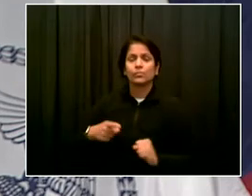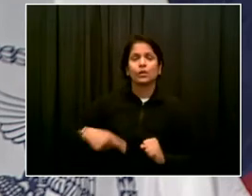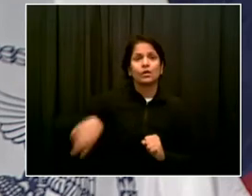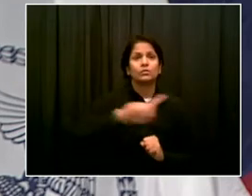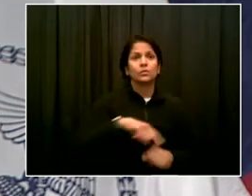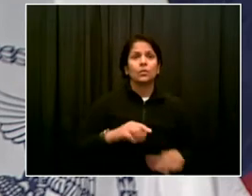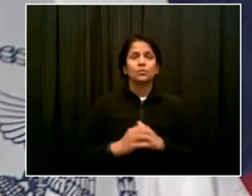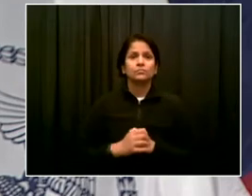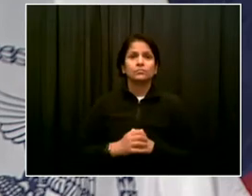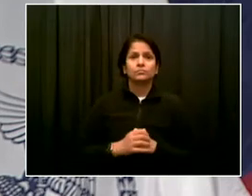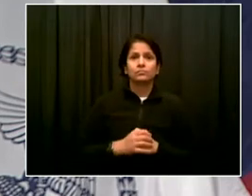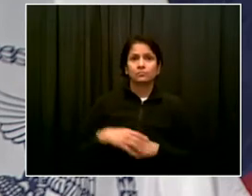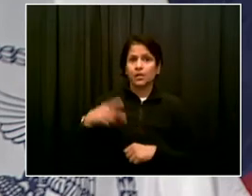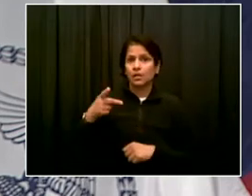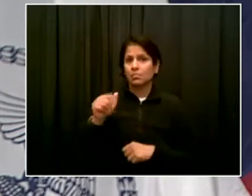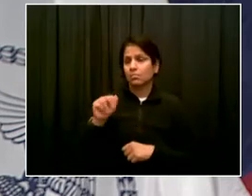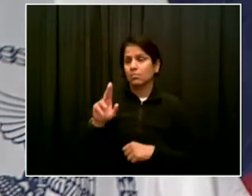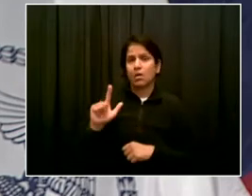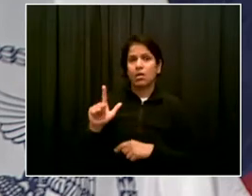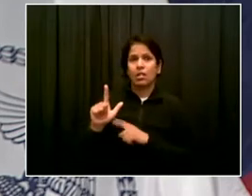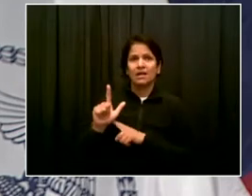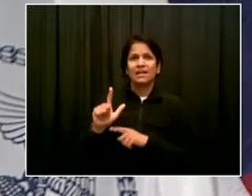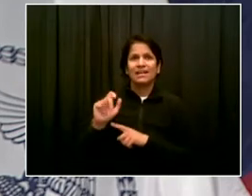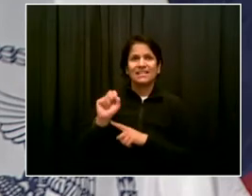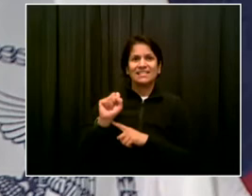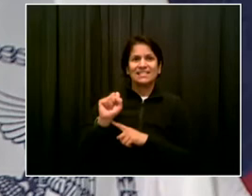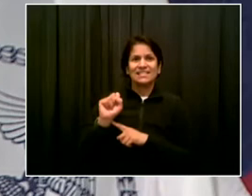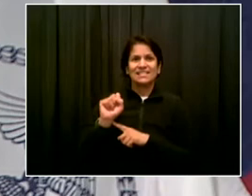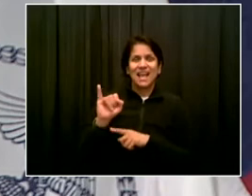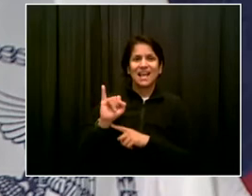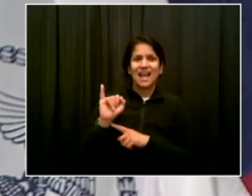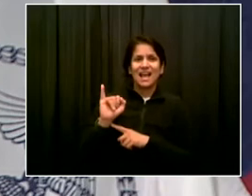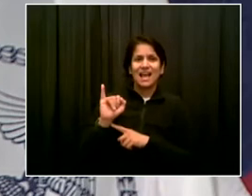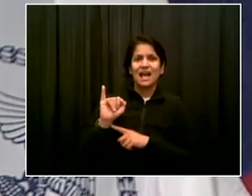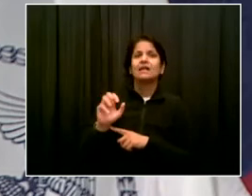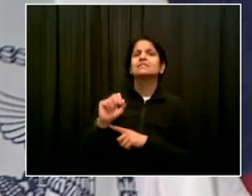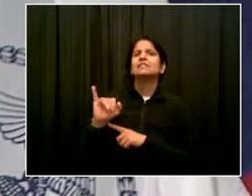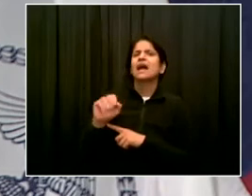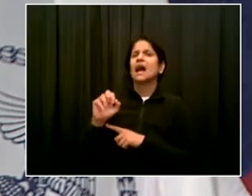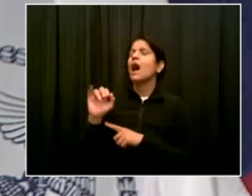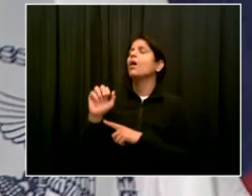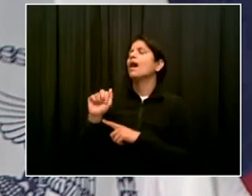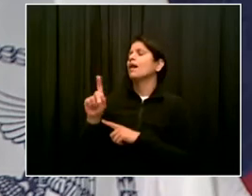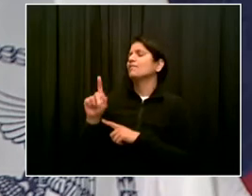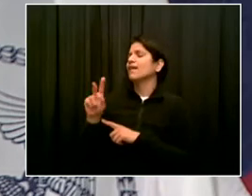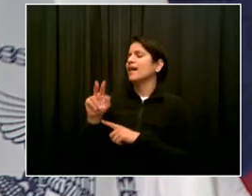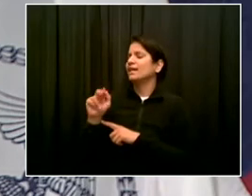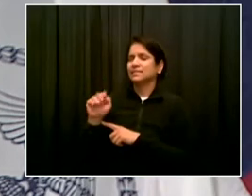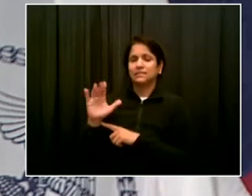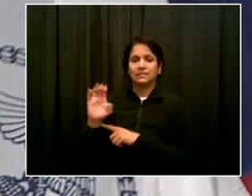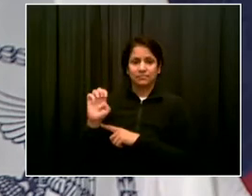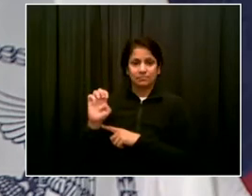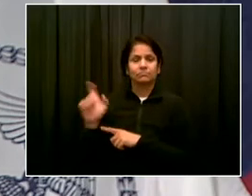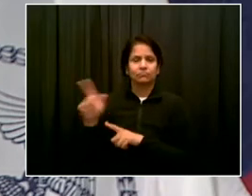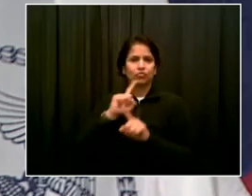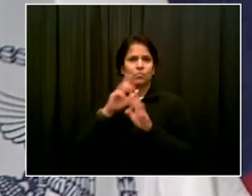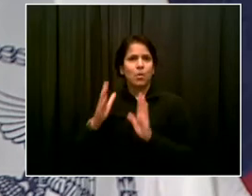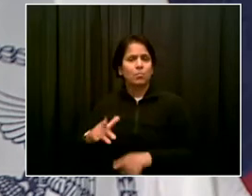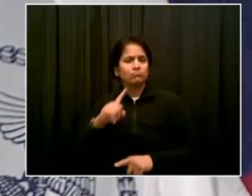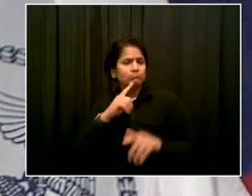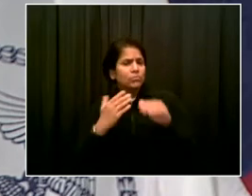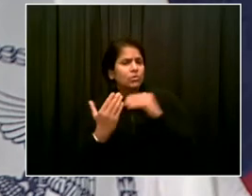Hey, good morning, Mr. Mayor. How are you? Paul, how you been? I'm well, thank you. just had a couple of transportation related questions.